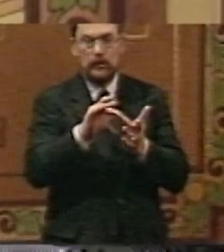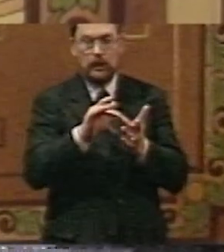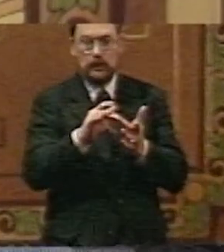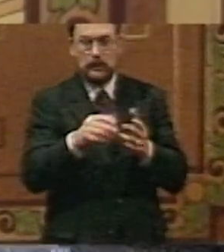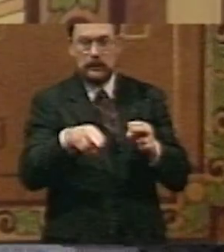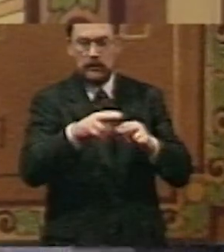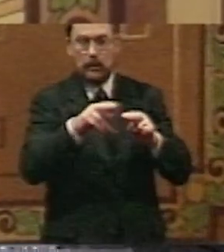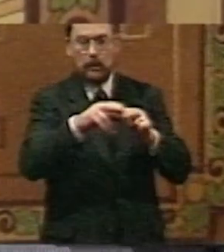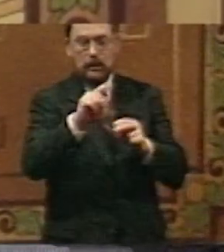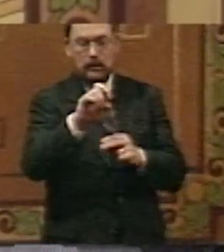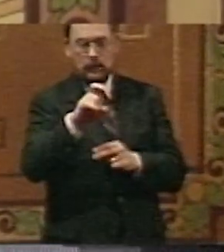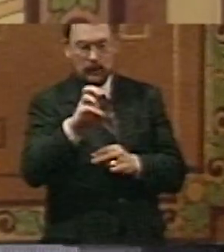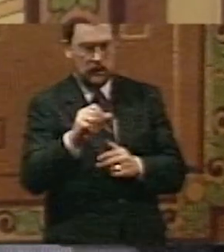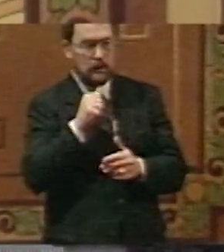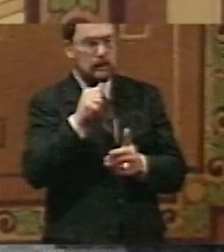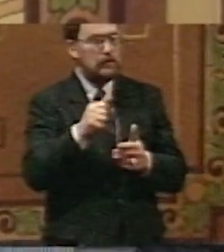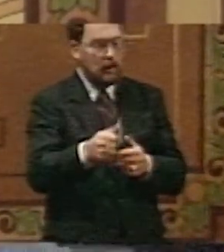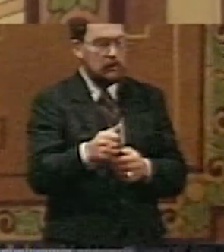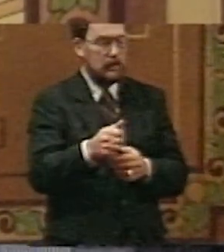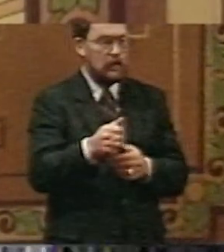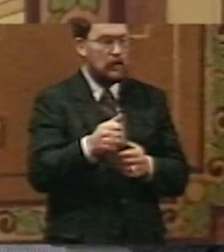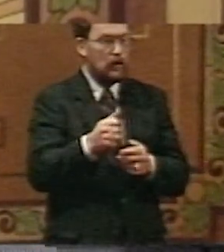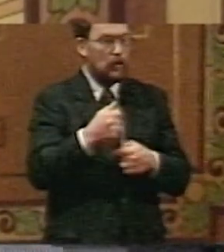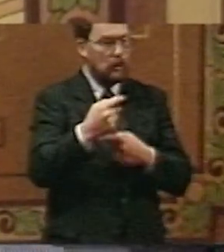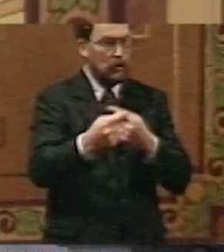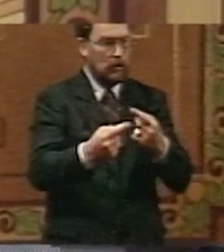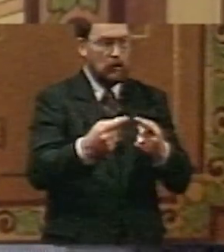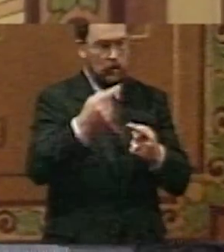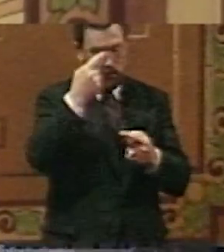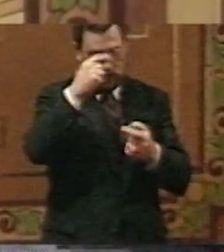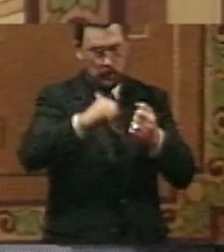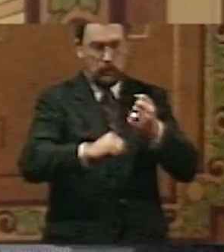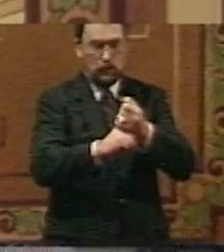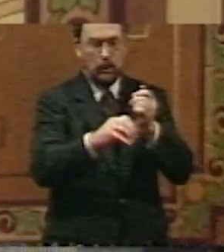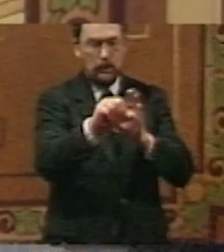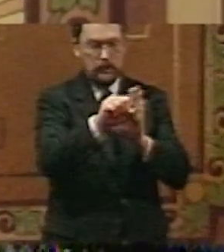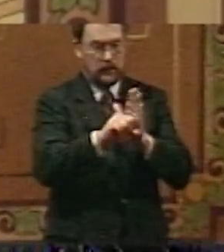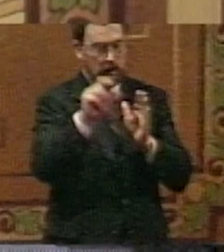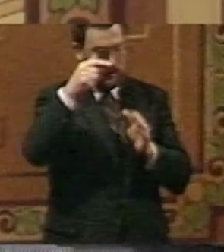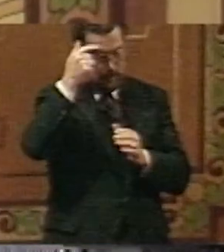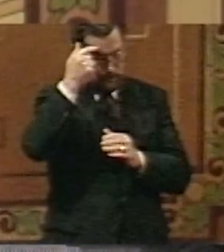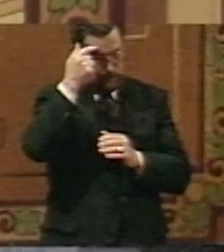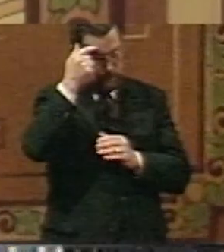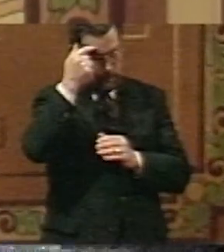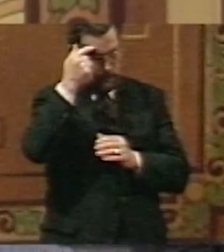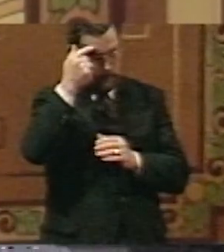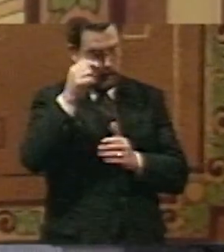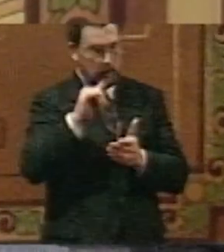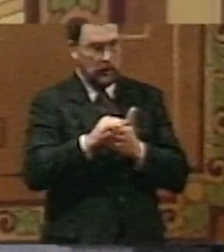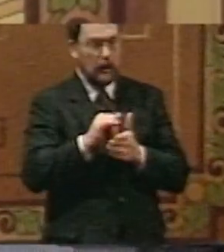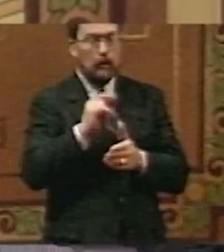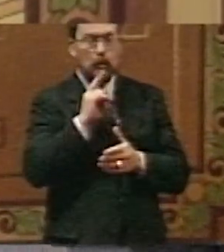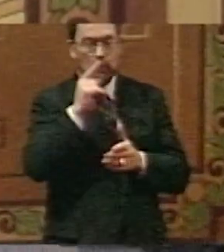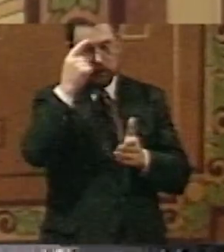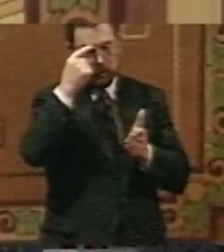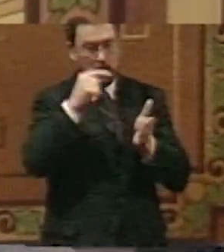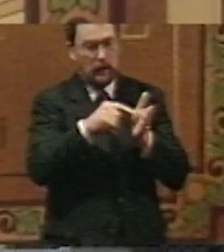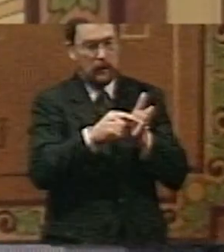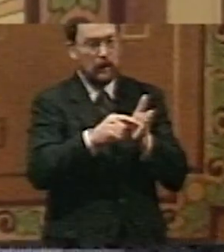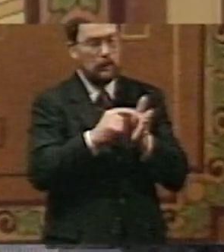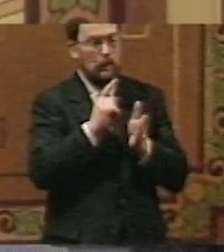increase taxes. It does not go for support of state government. It does recognize